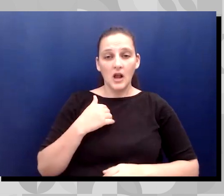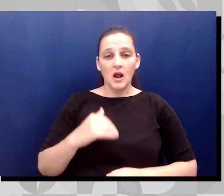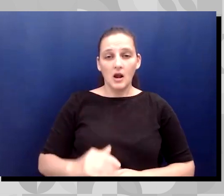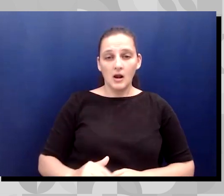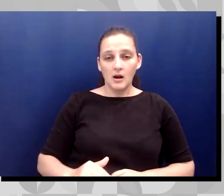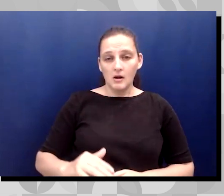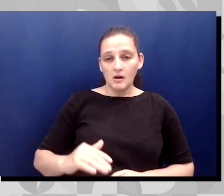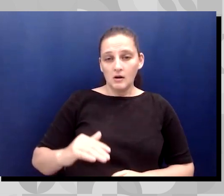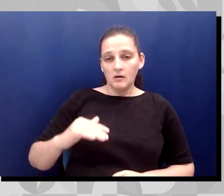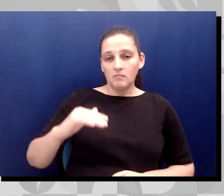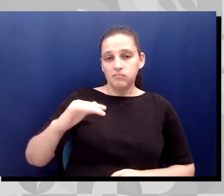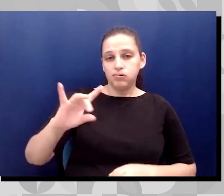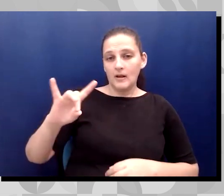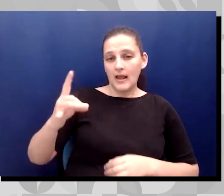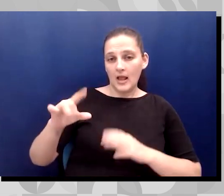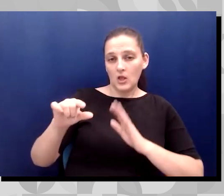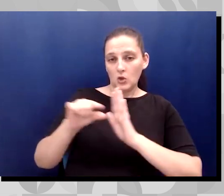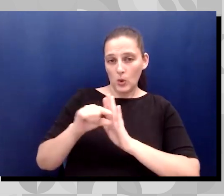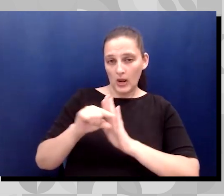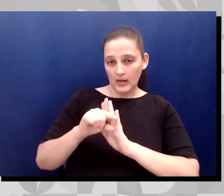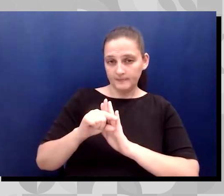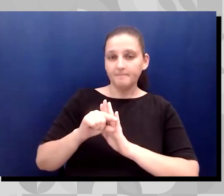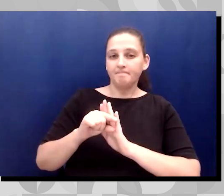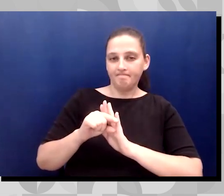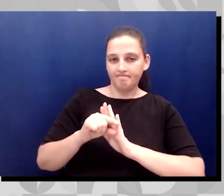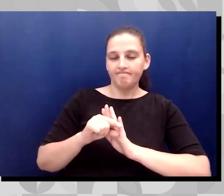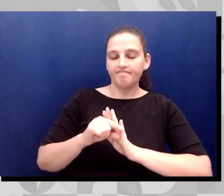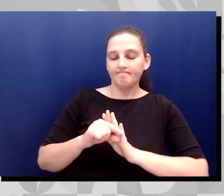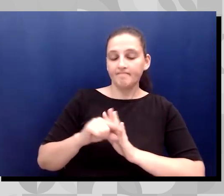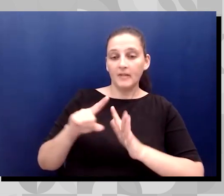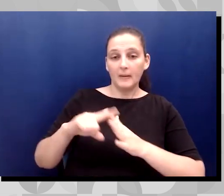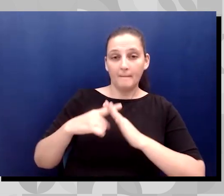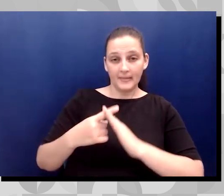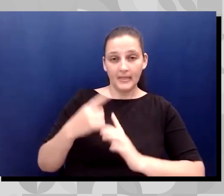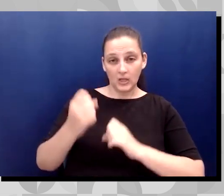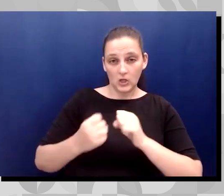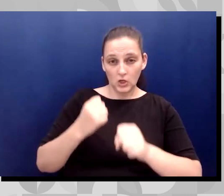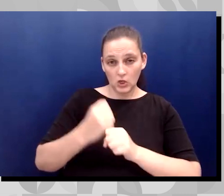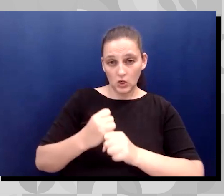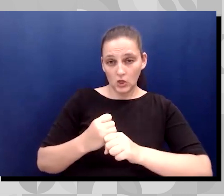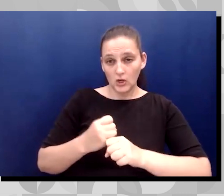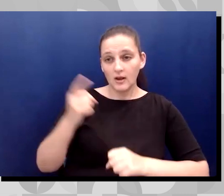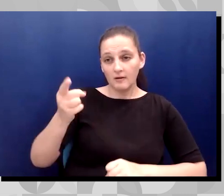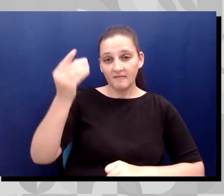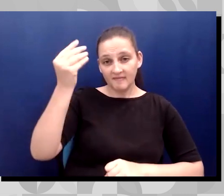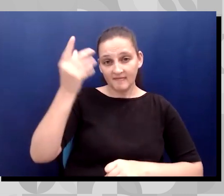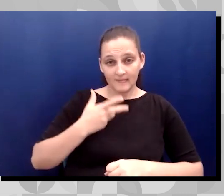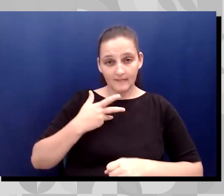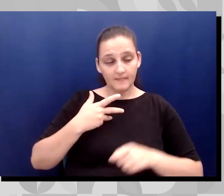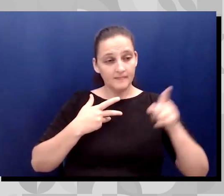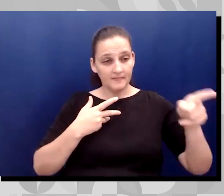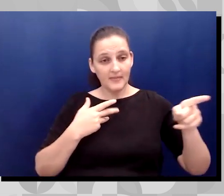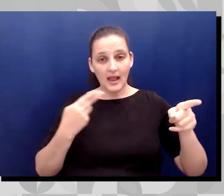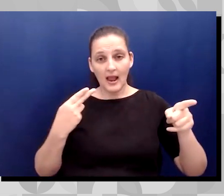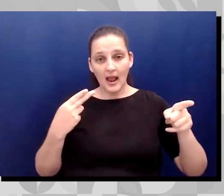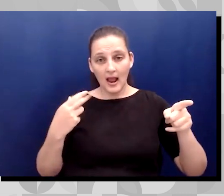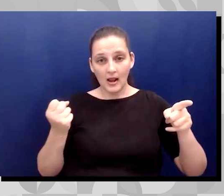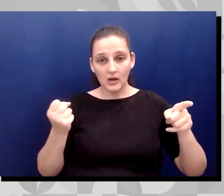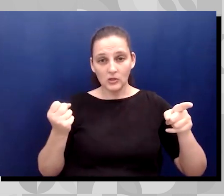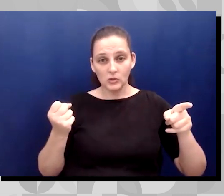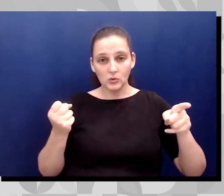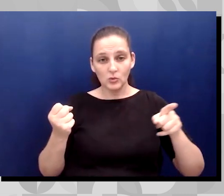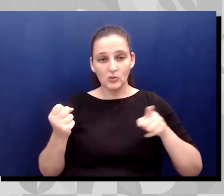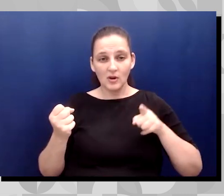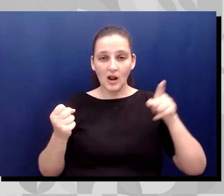that I was going to go to was eight miles away from